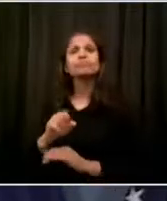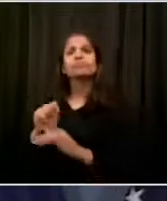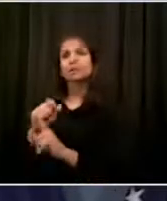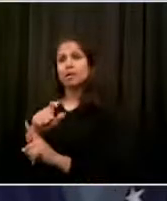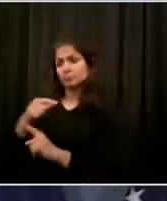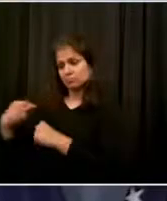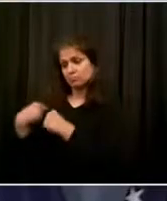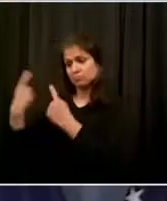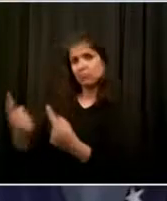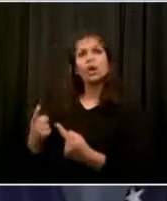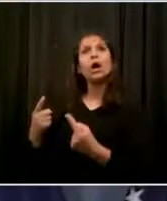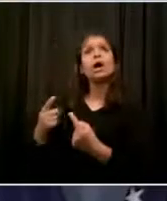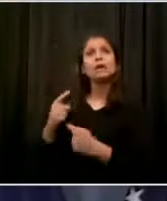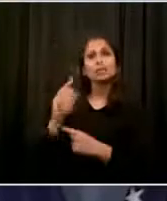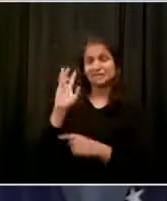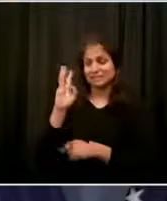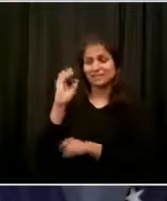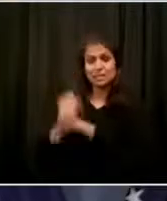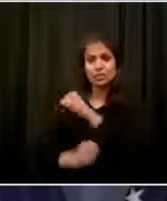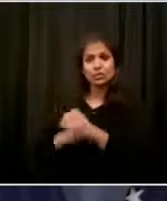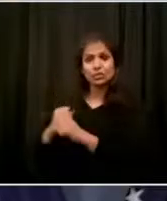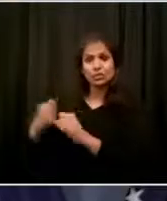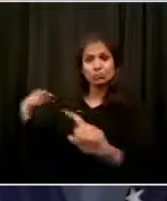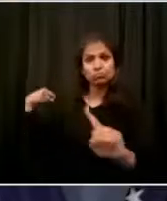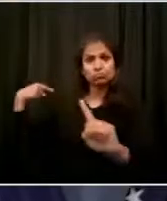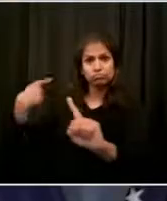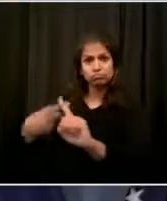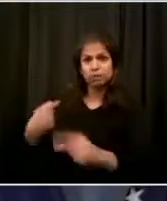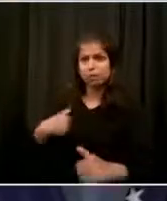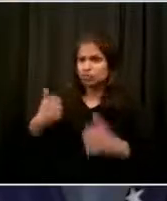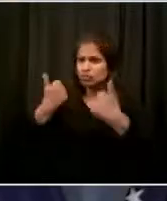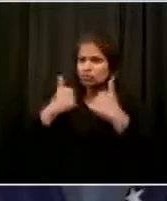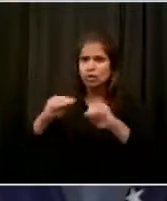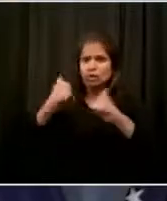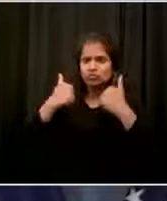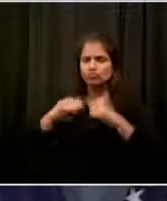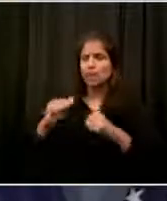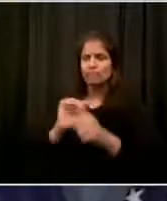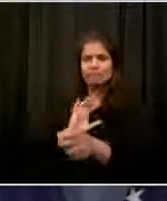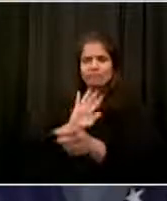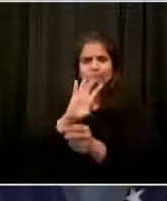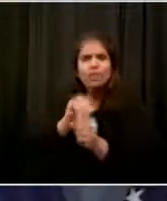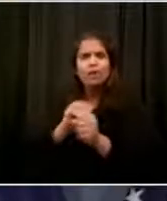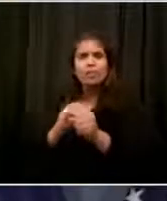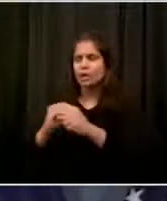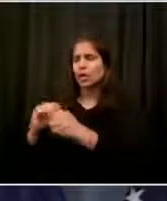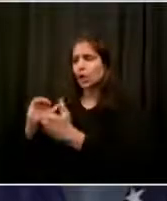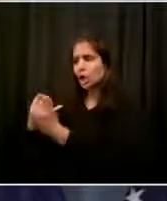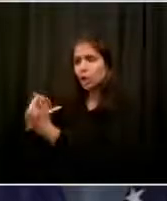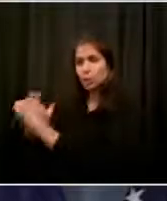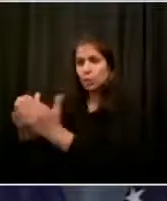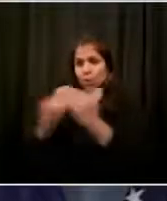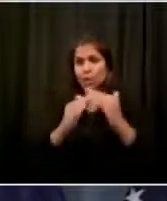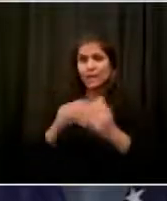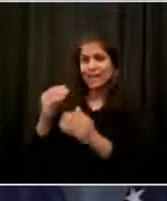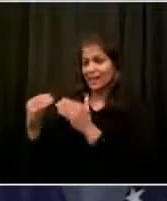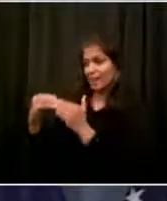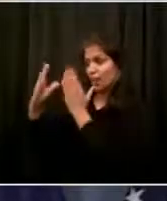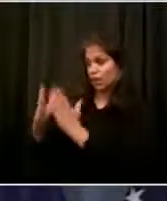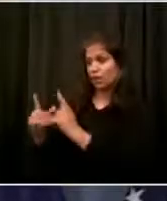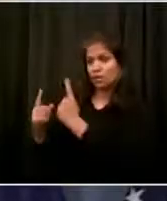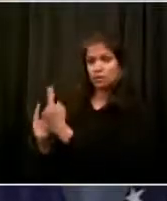community engagement with the police, whether it's traditional methodologies like police precinct councils, which do really important grassroots work,